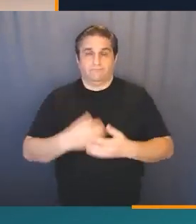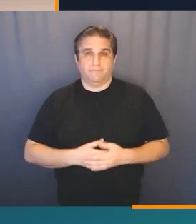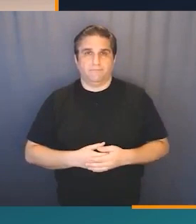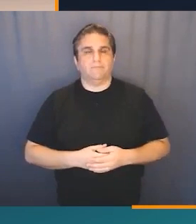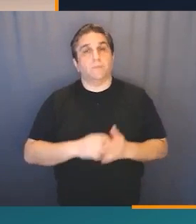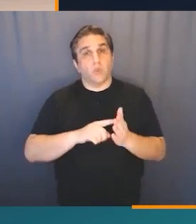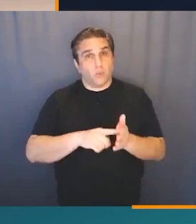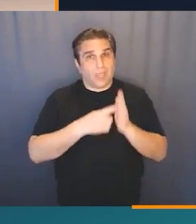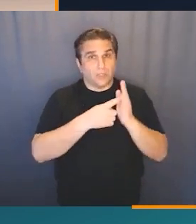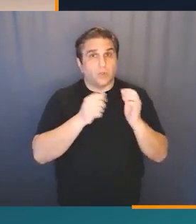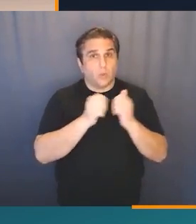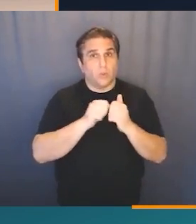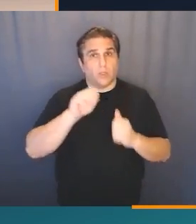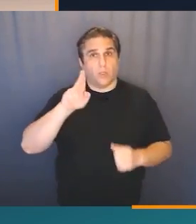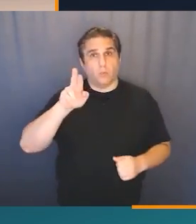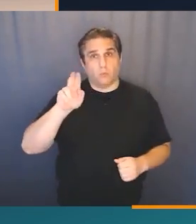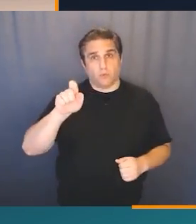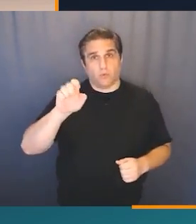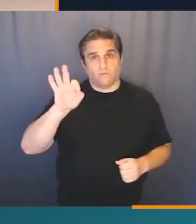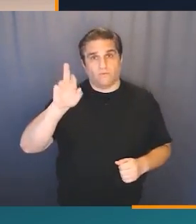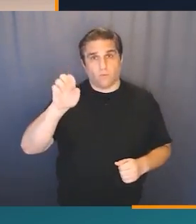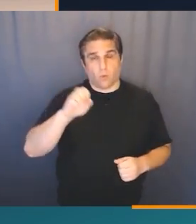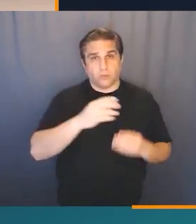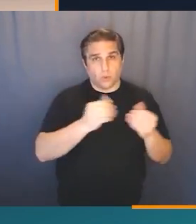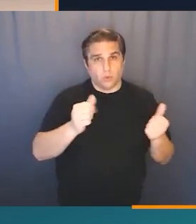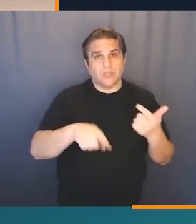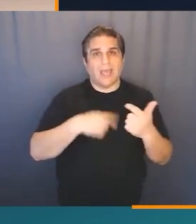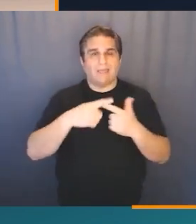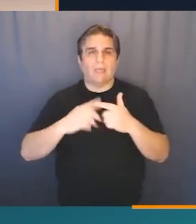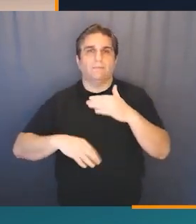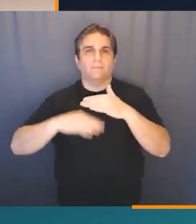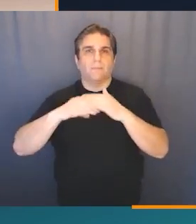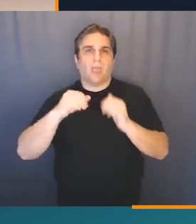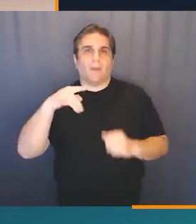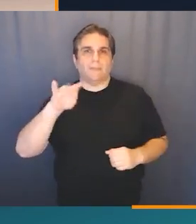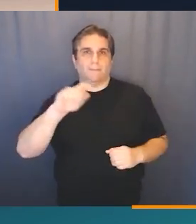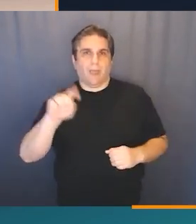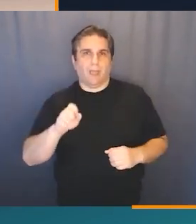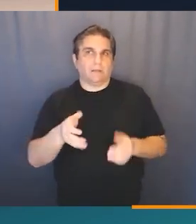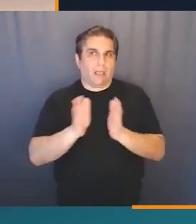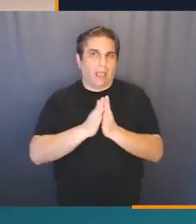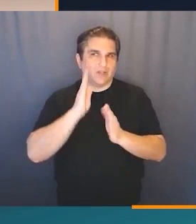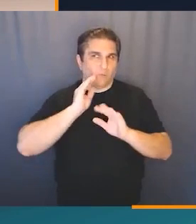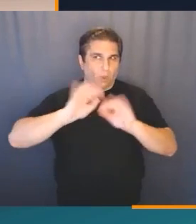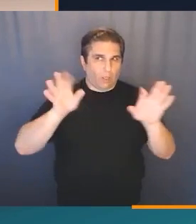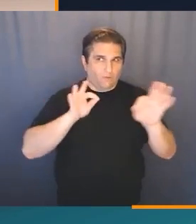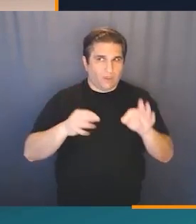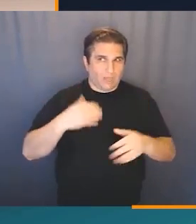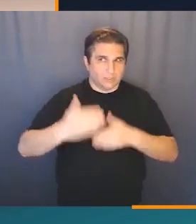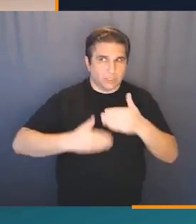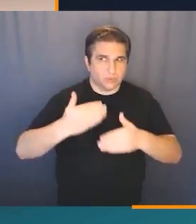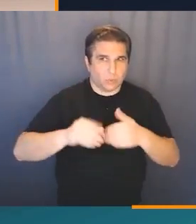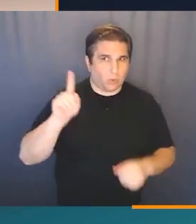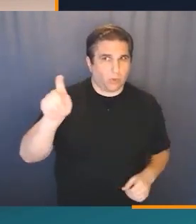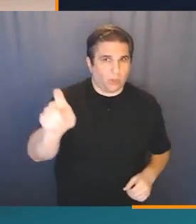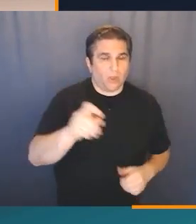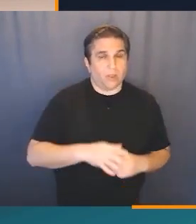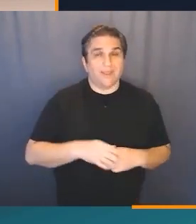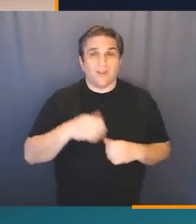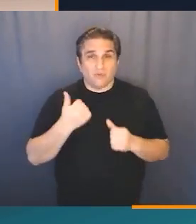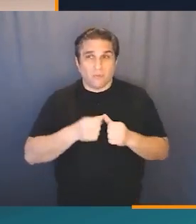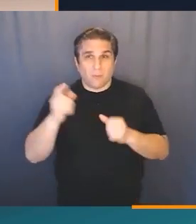One way to do this is starting with a brute force solution, then optimize and seek clarification as you go.